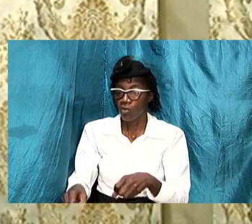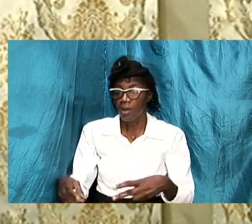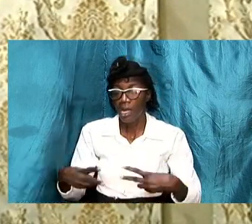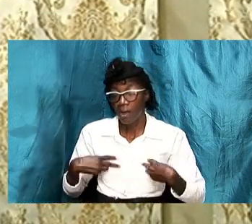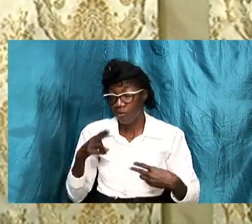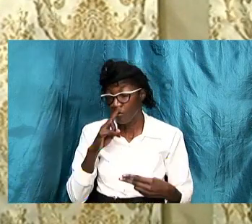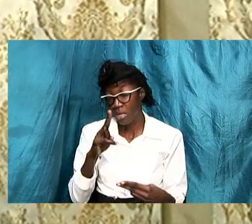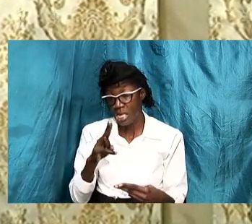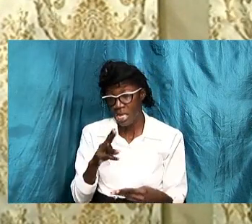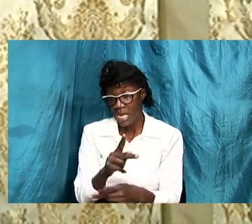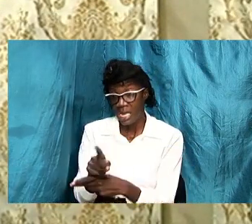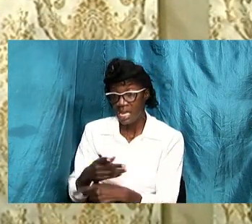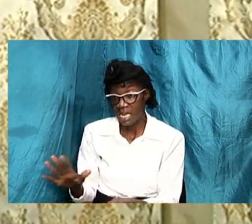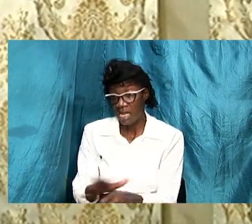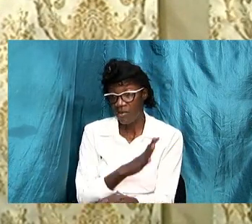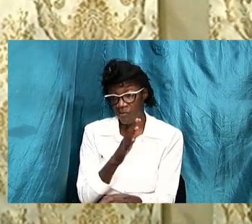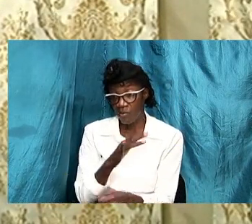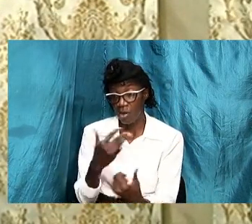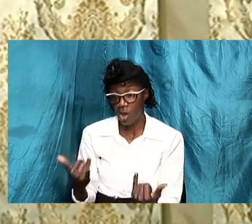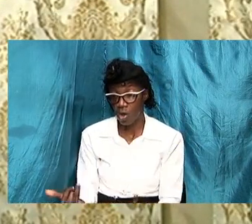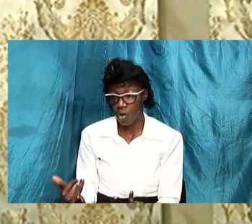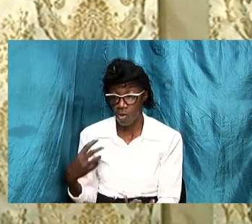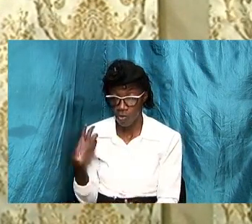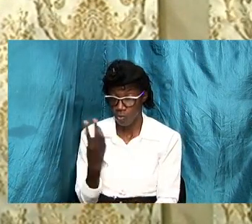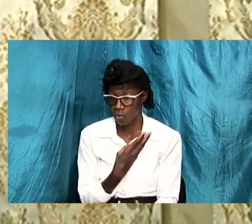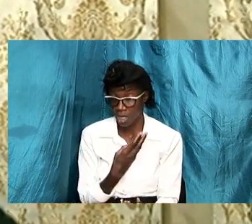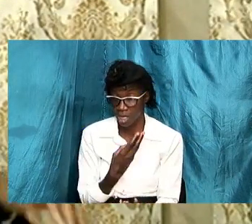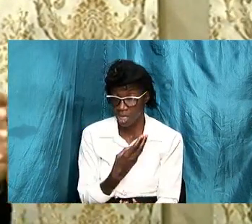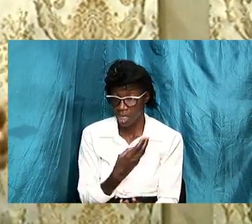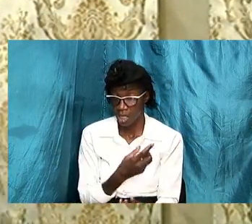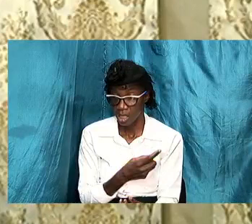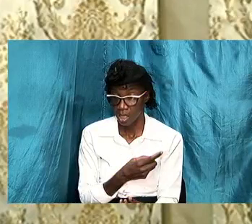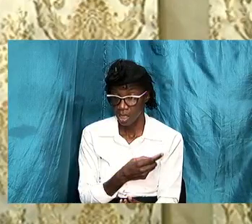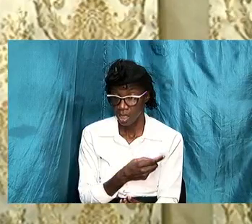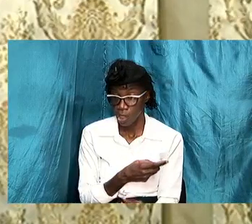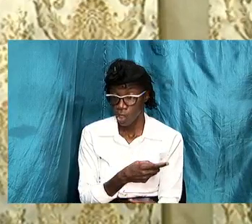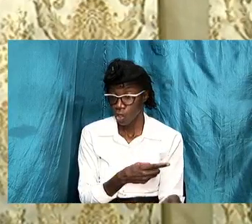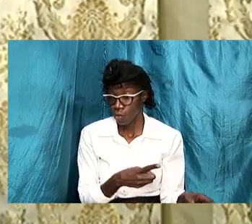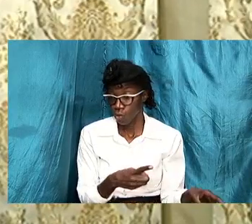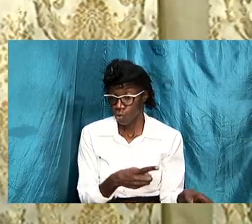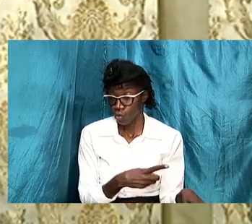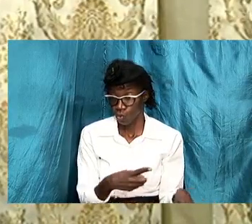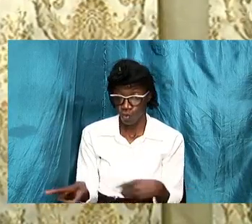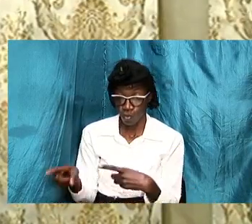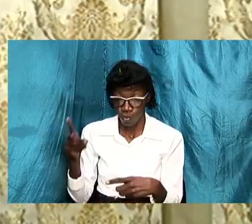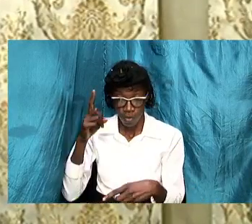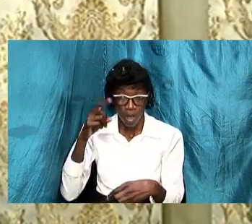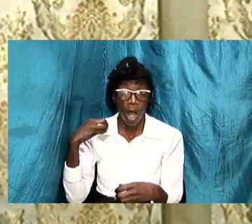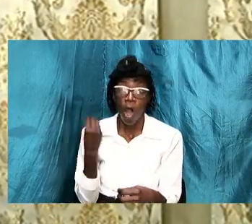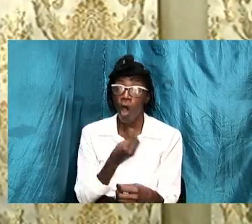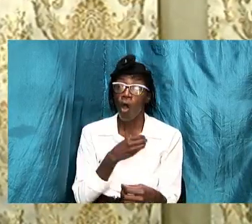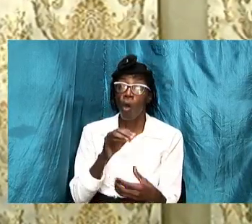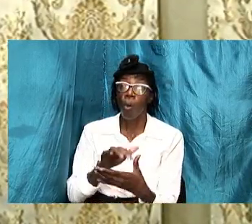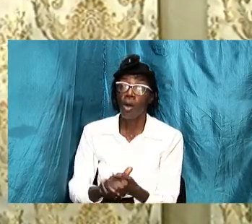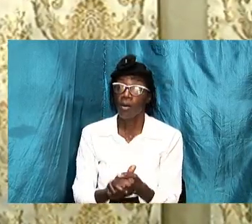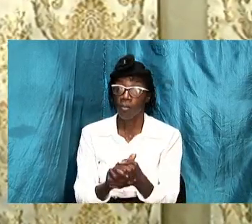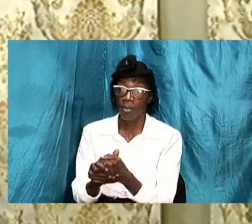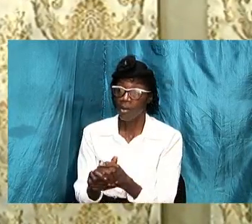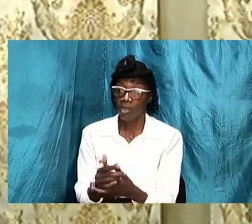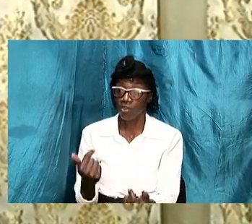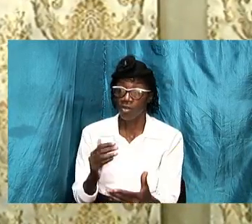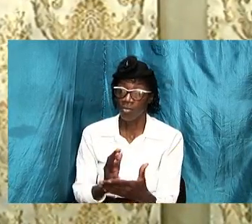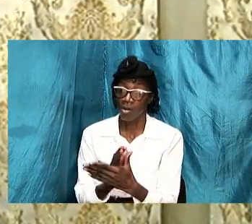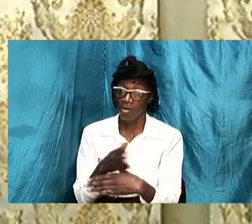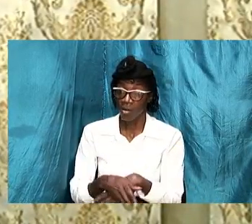careful how we treat with our marriage and it came across even